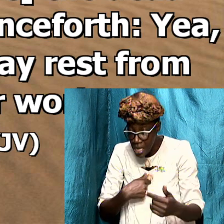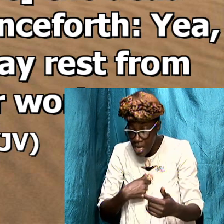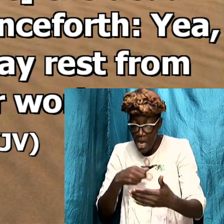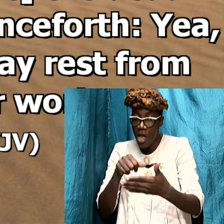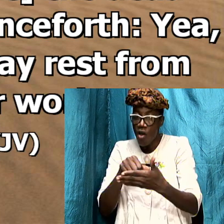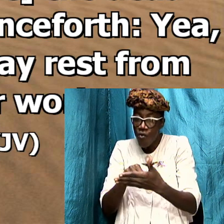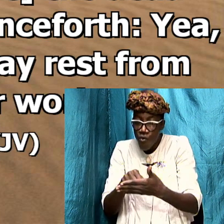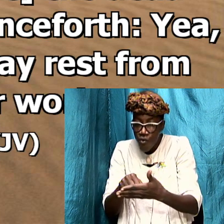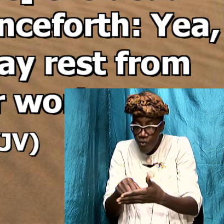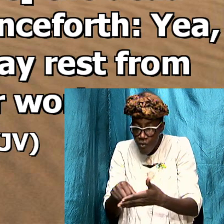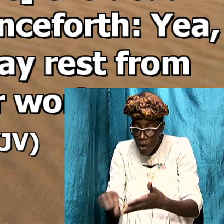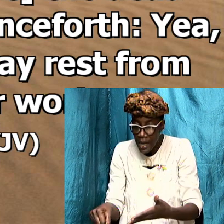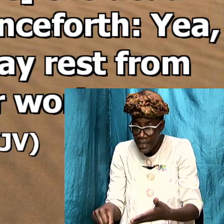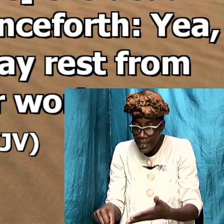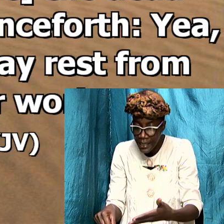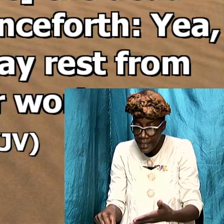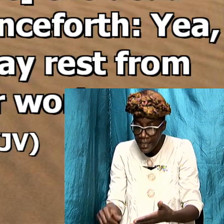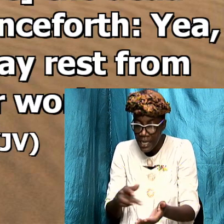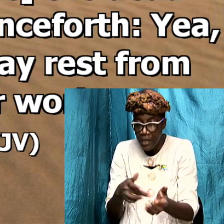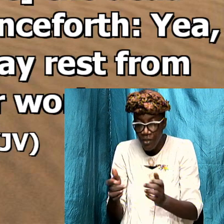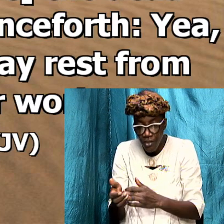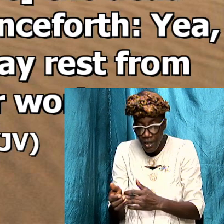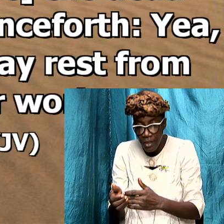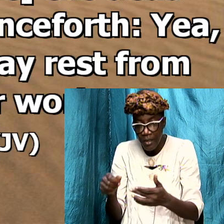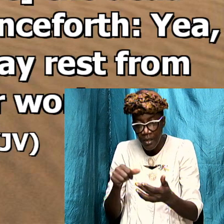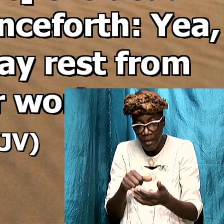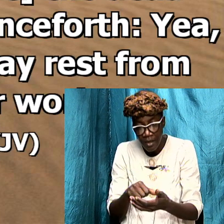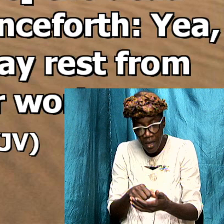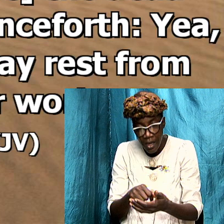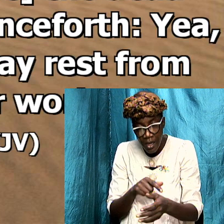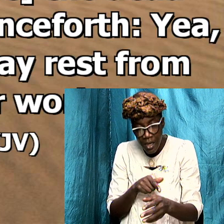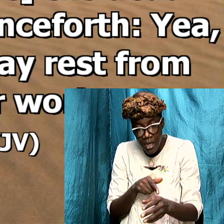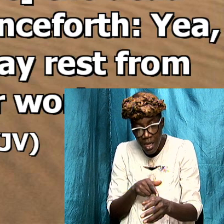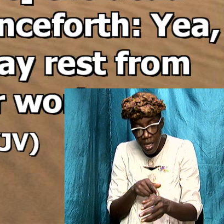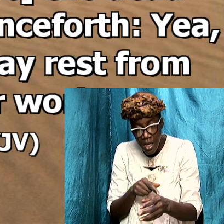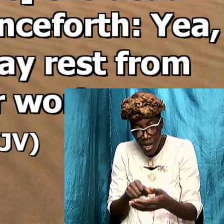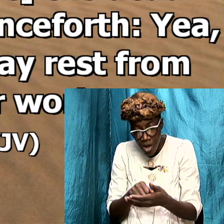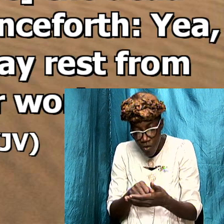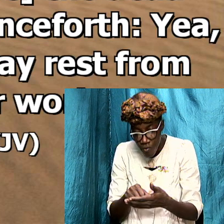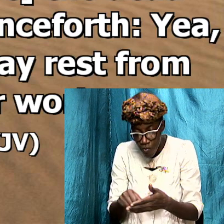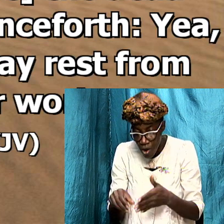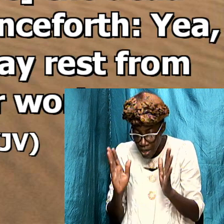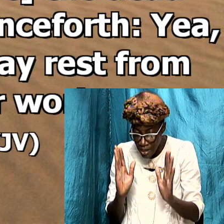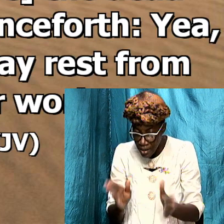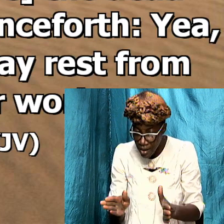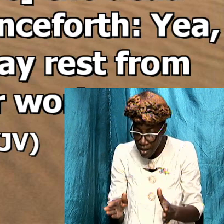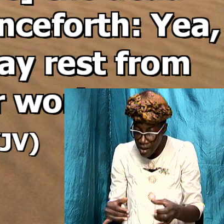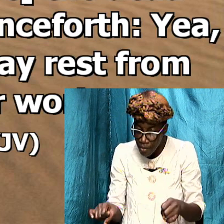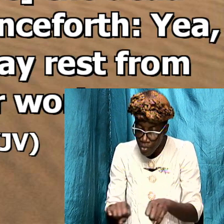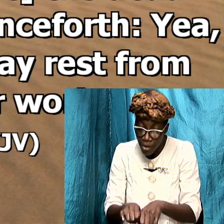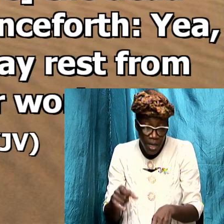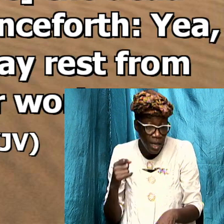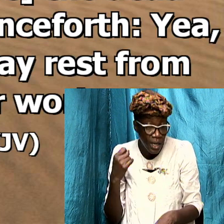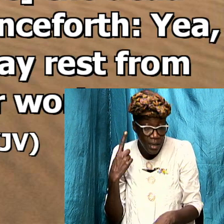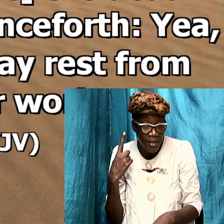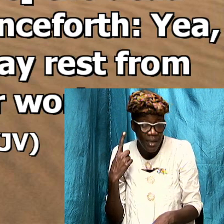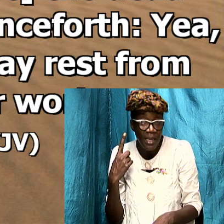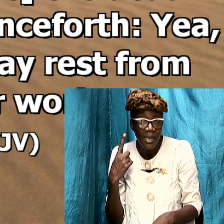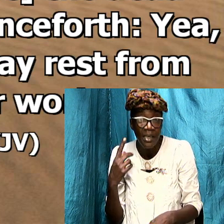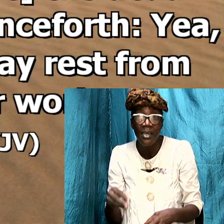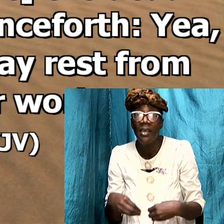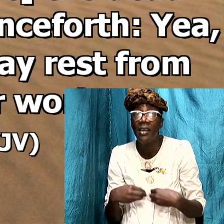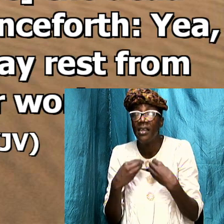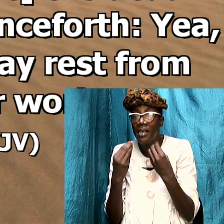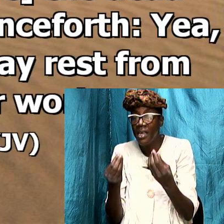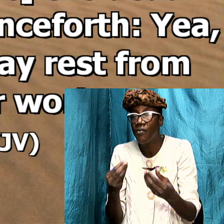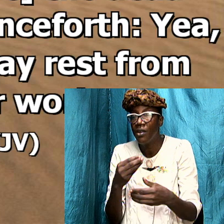he is the author and it is important that we understand that and I am giving us